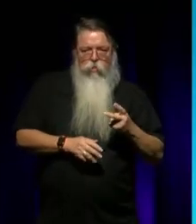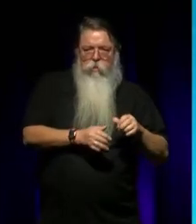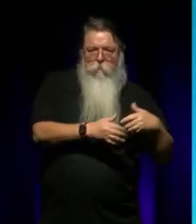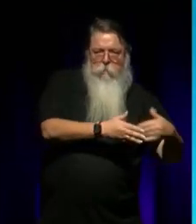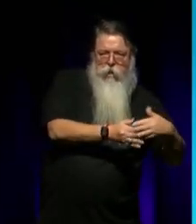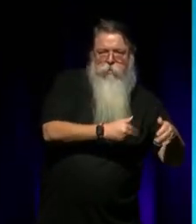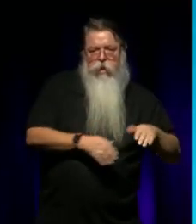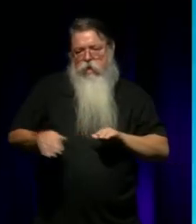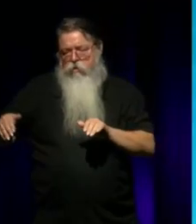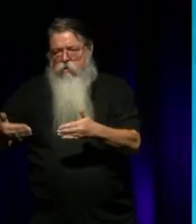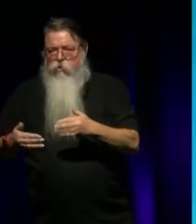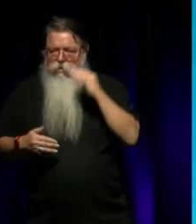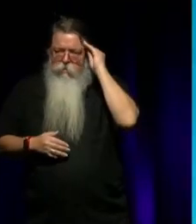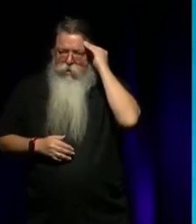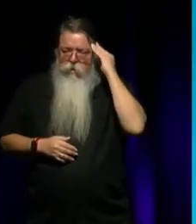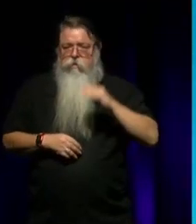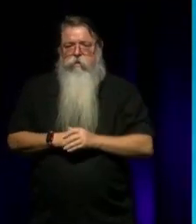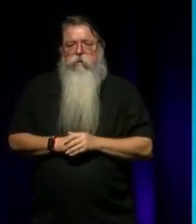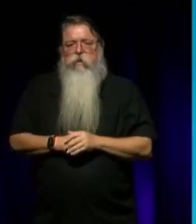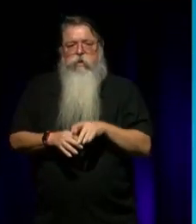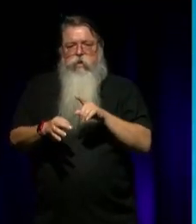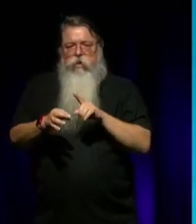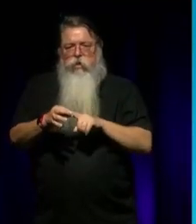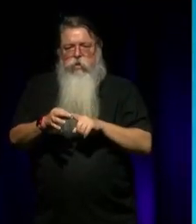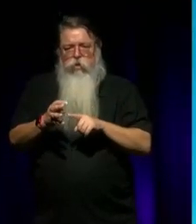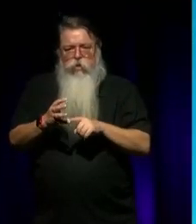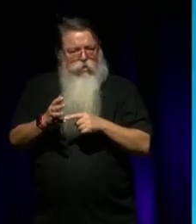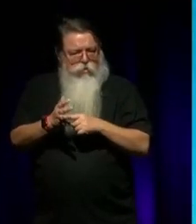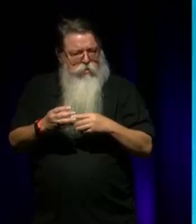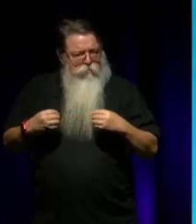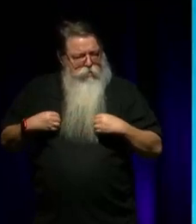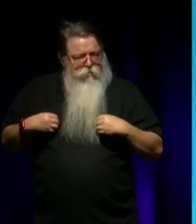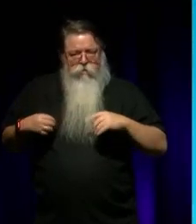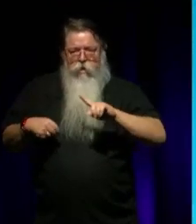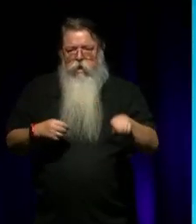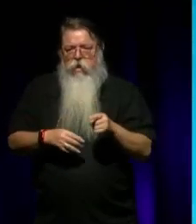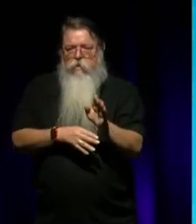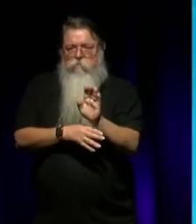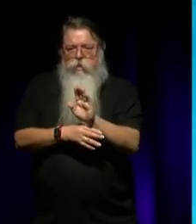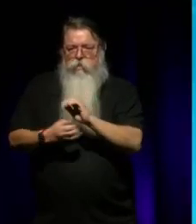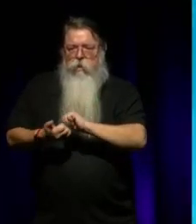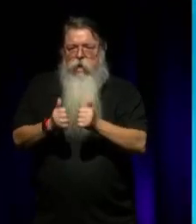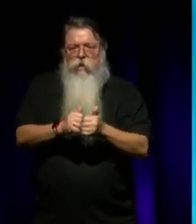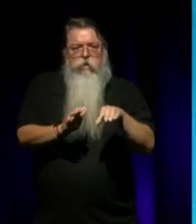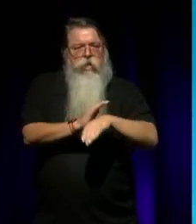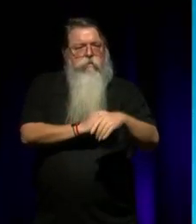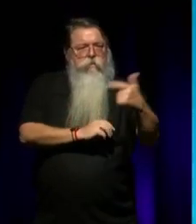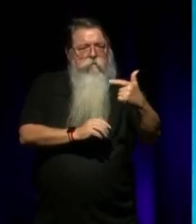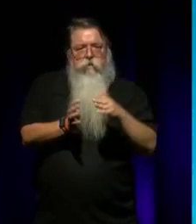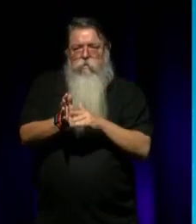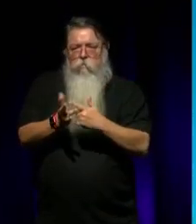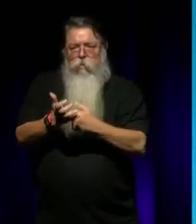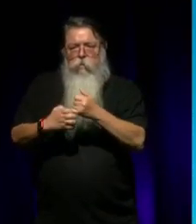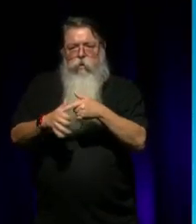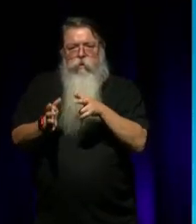welcome our founding partner, the QUT Business School and generous sponsors, picture partners, Channel 7, Morgans and Ray